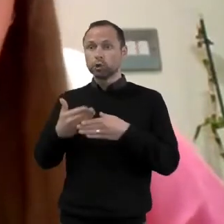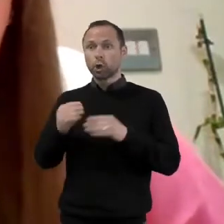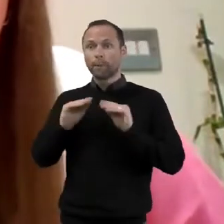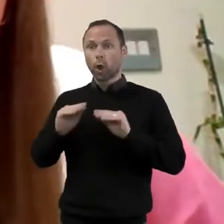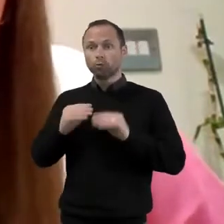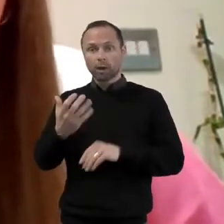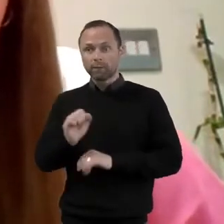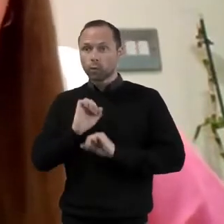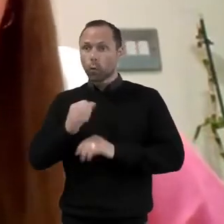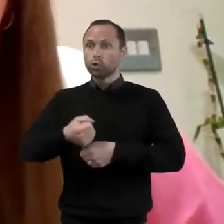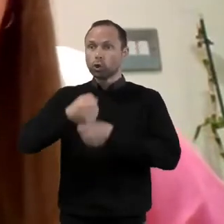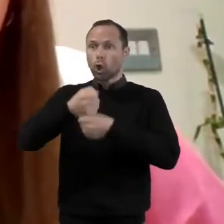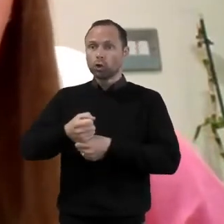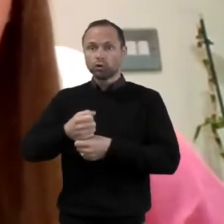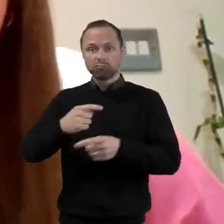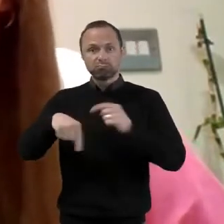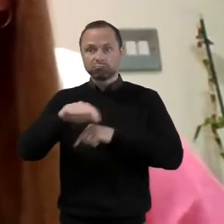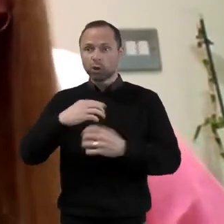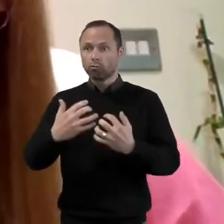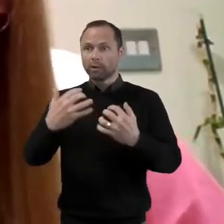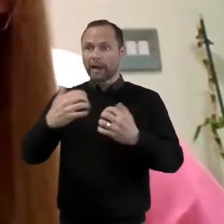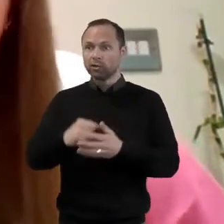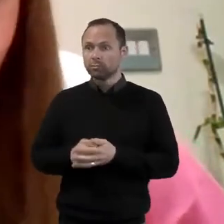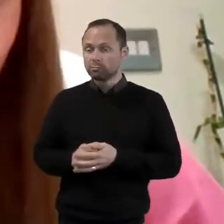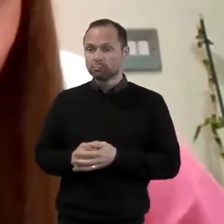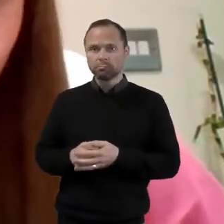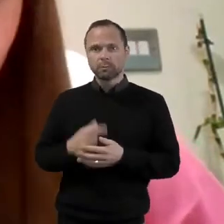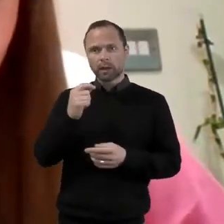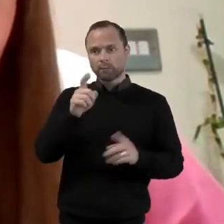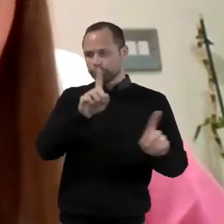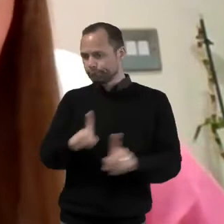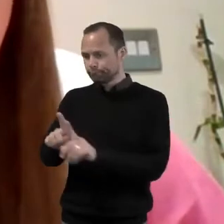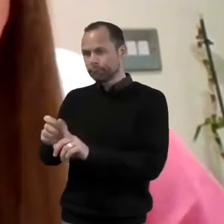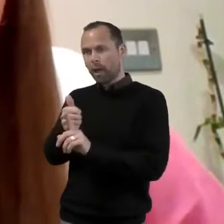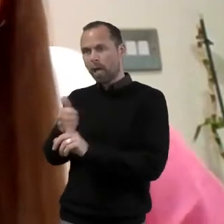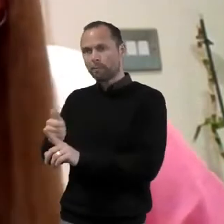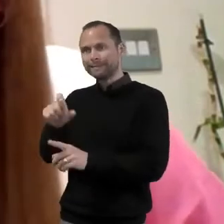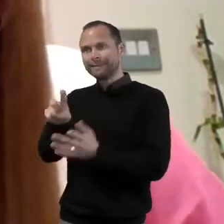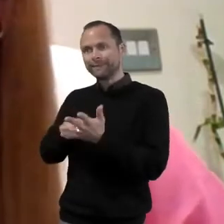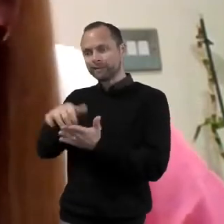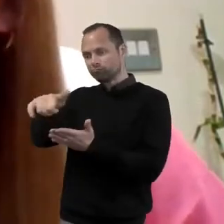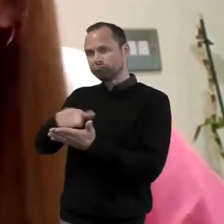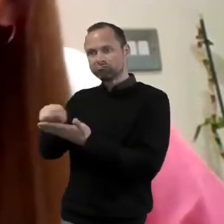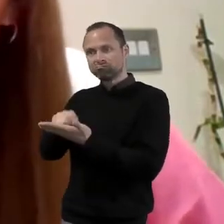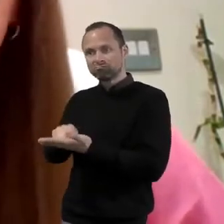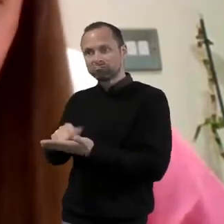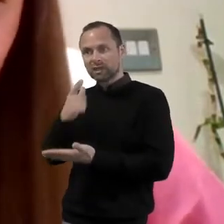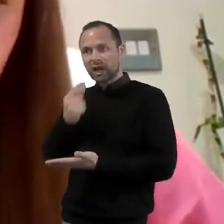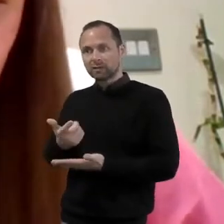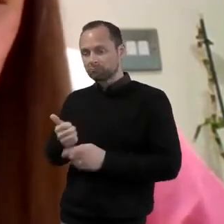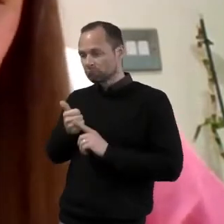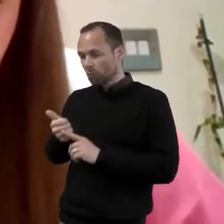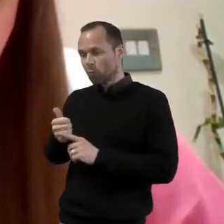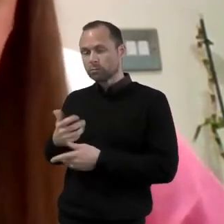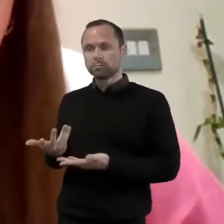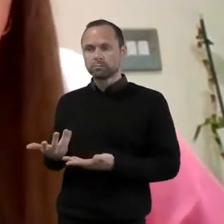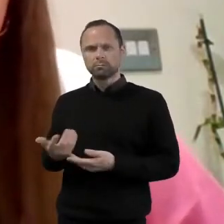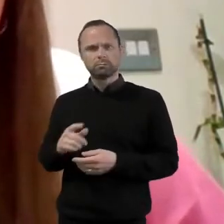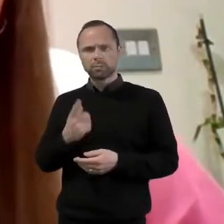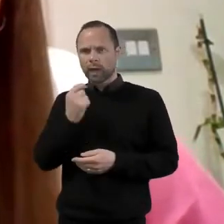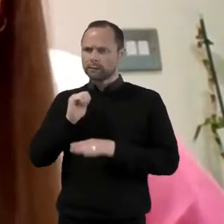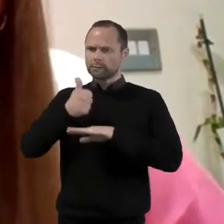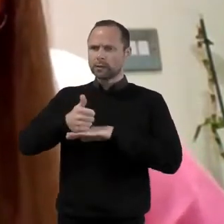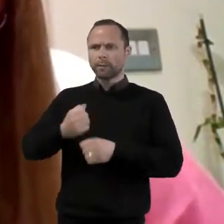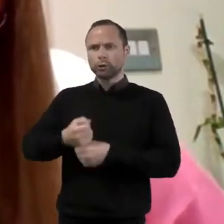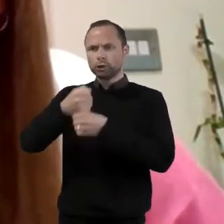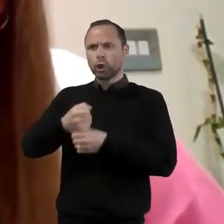congregation or someone who can help young people write CVs? Do you think you could set up a local job club to